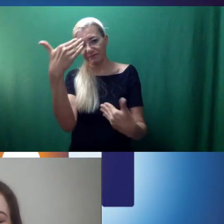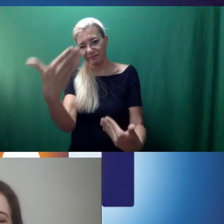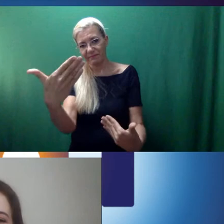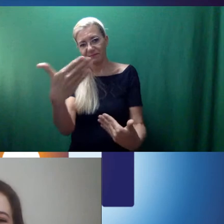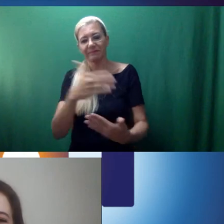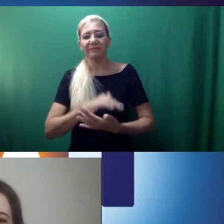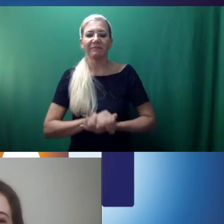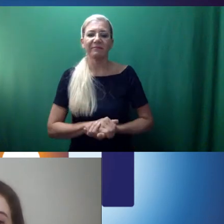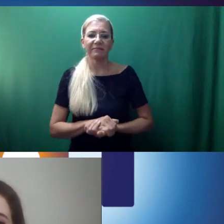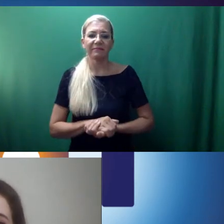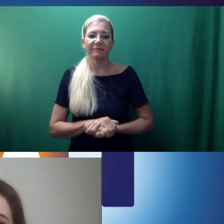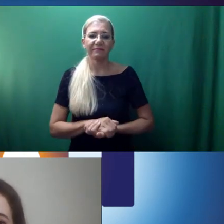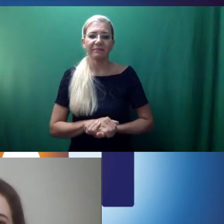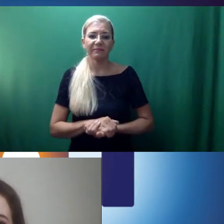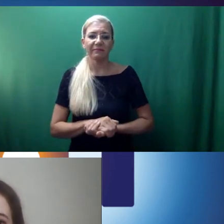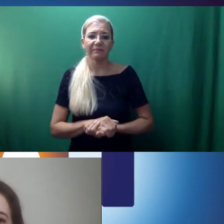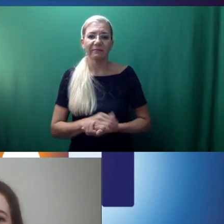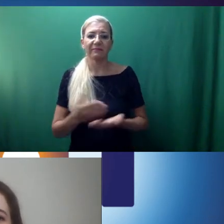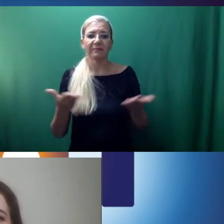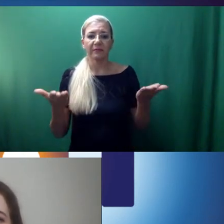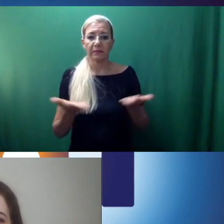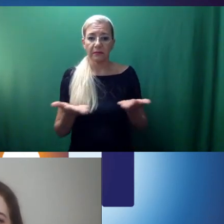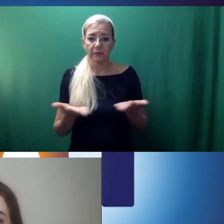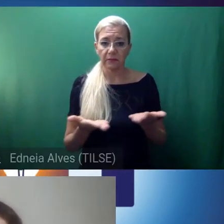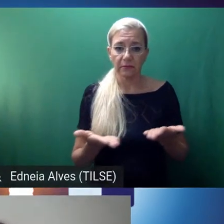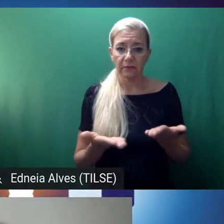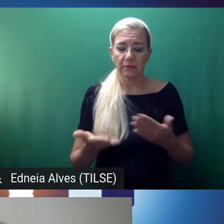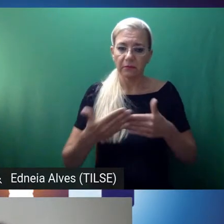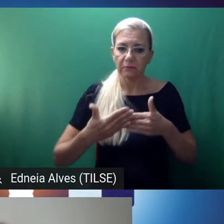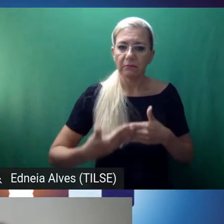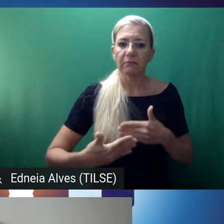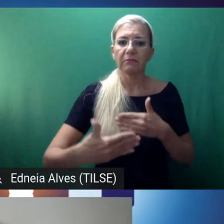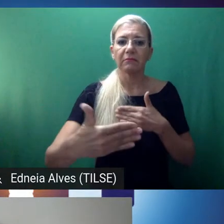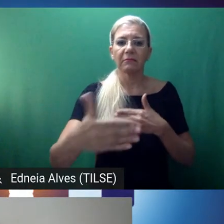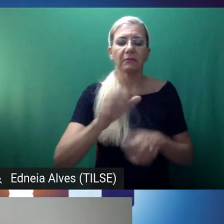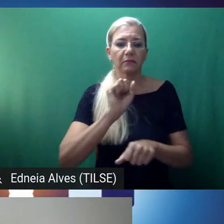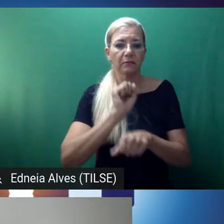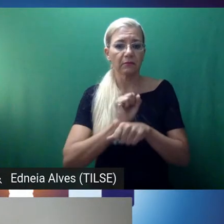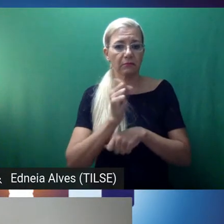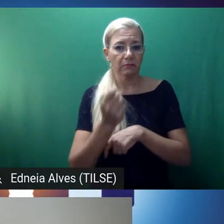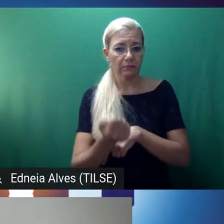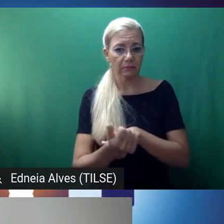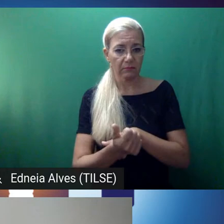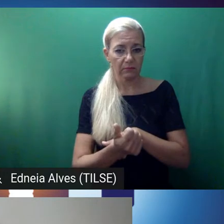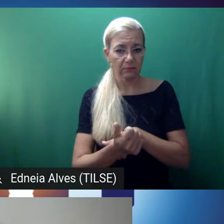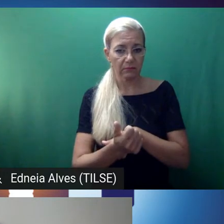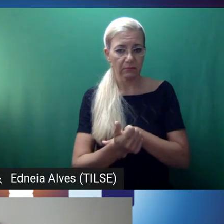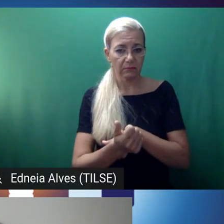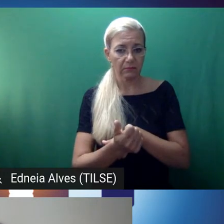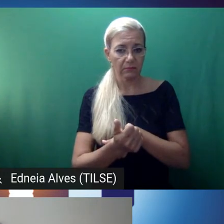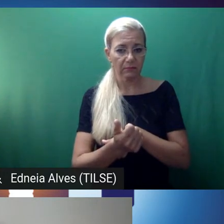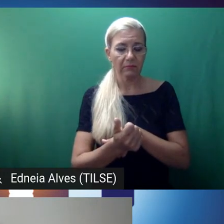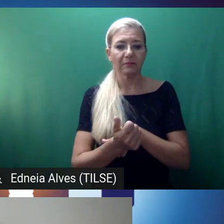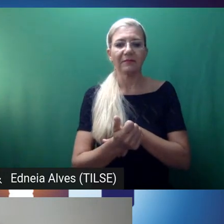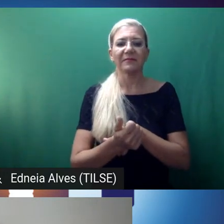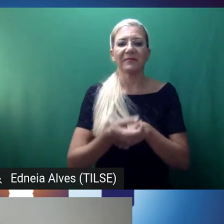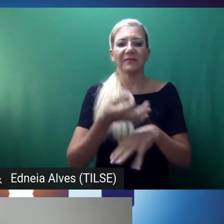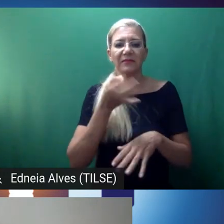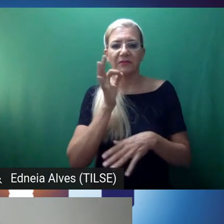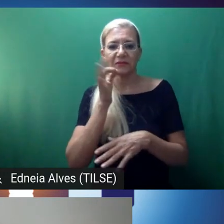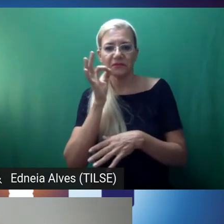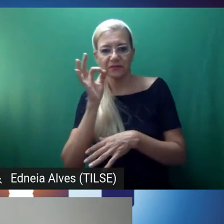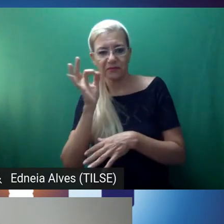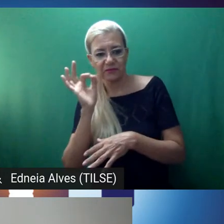And for our attendees, we are going to have a break. It's a virtual coffee break, right?